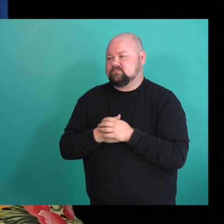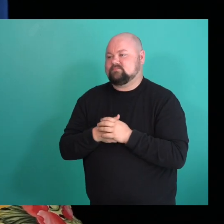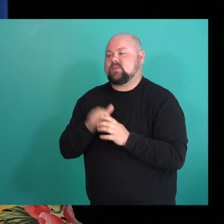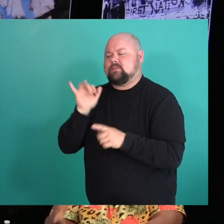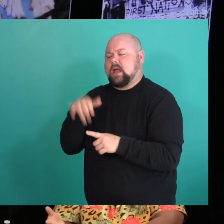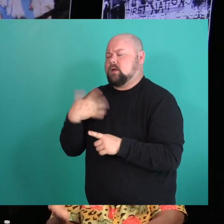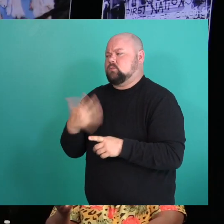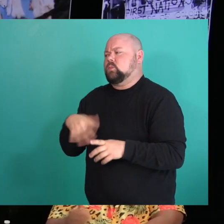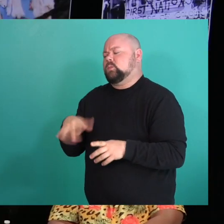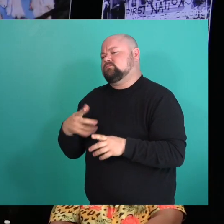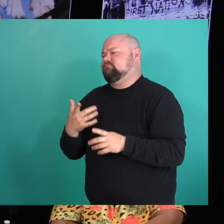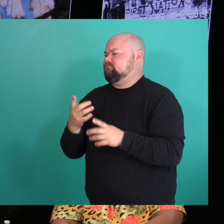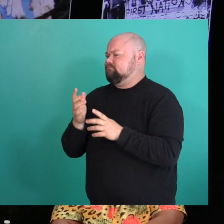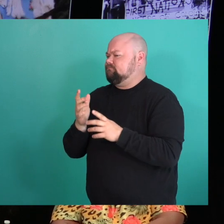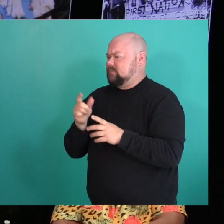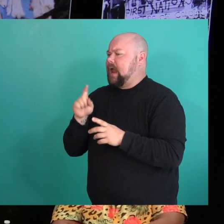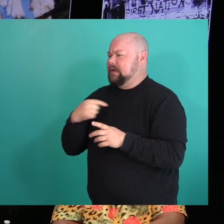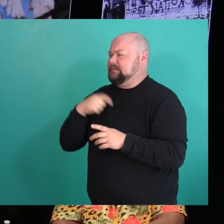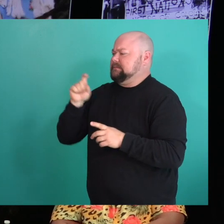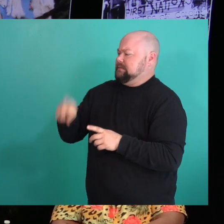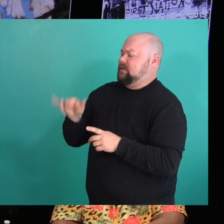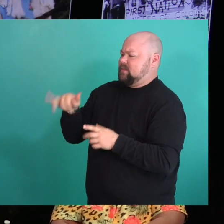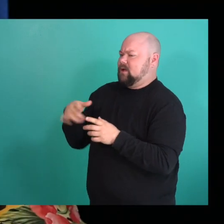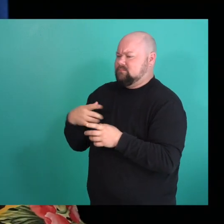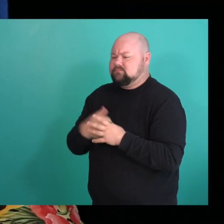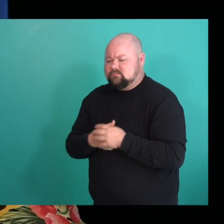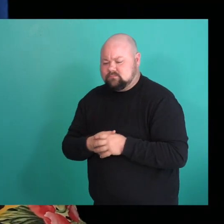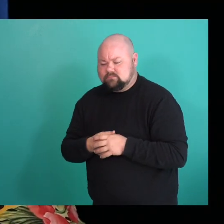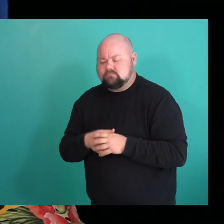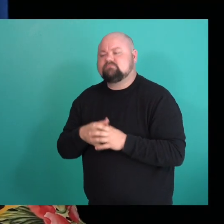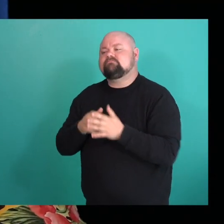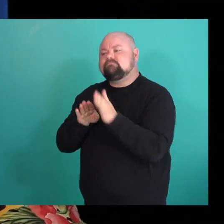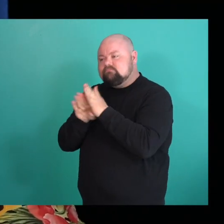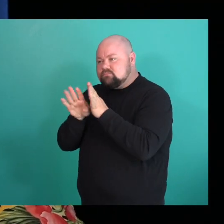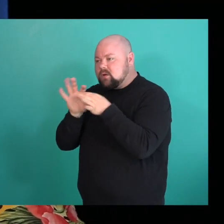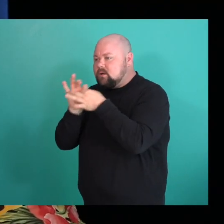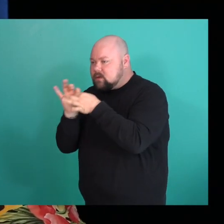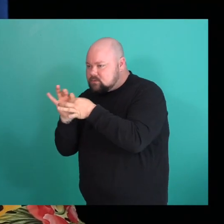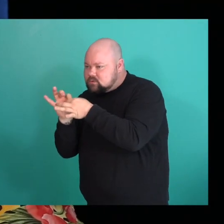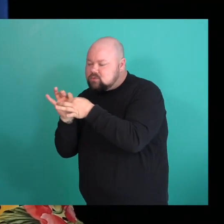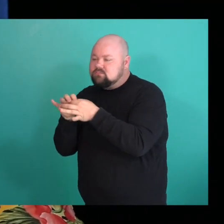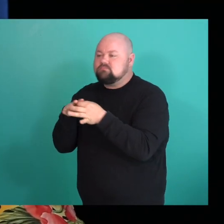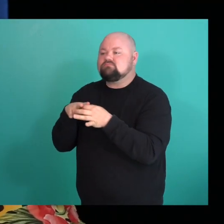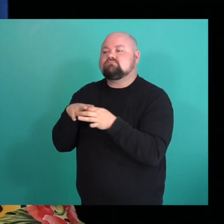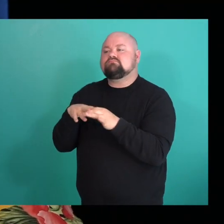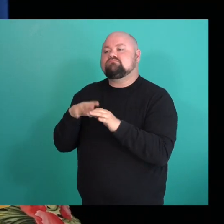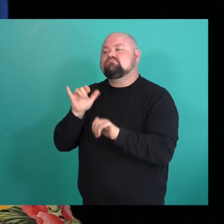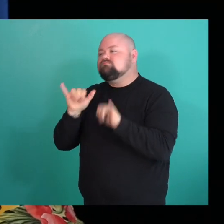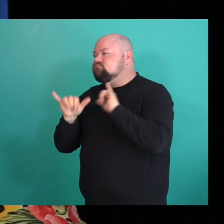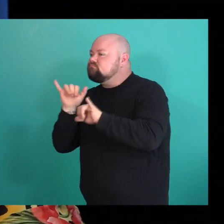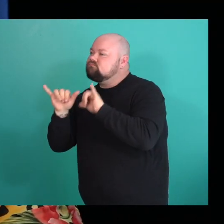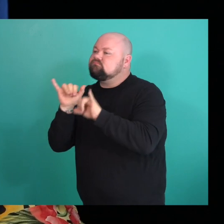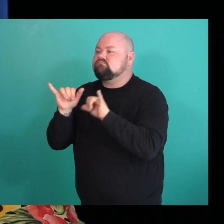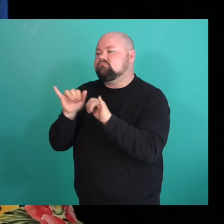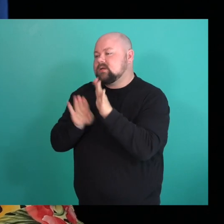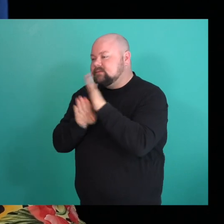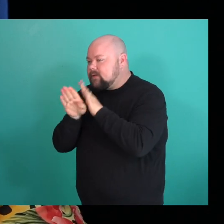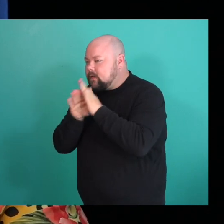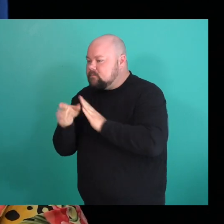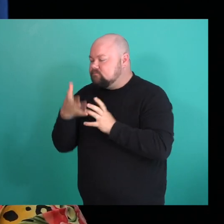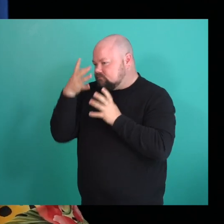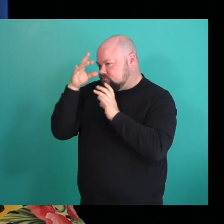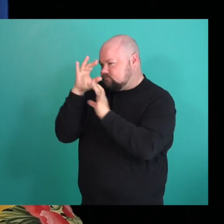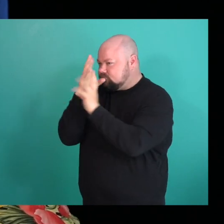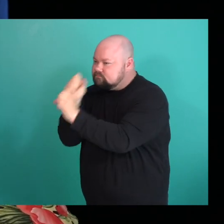off point for creating those relationships. And then as we grew and like found interest in drag or whatever,